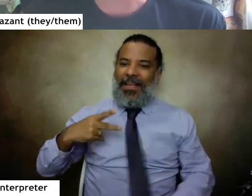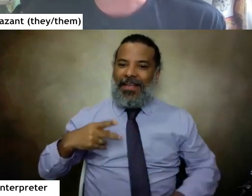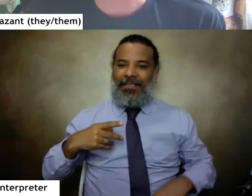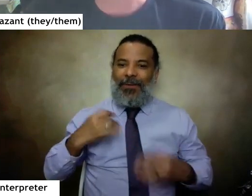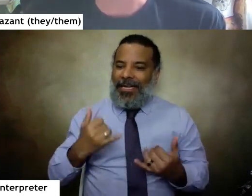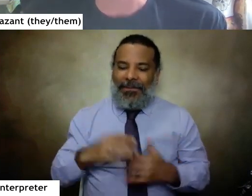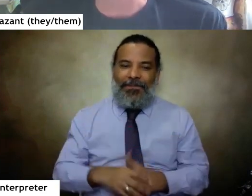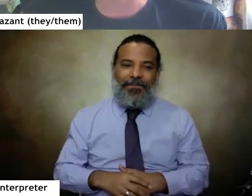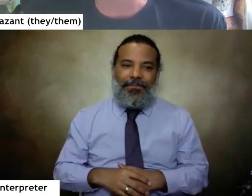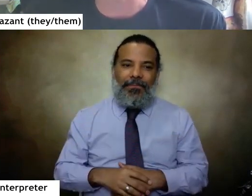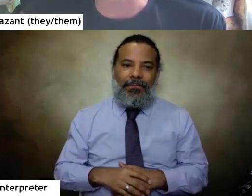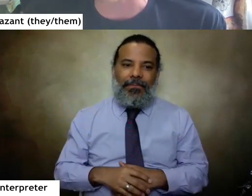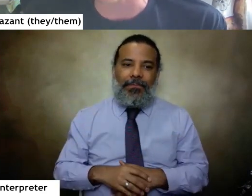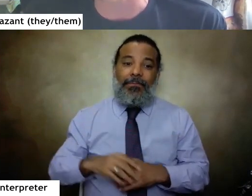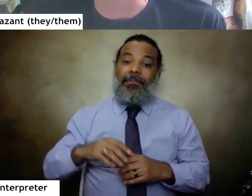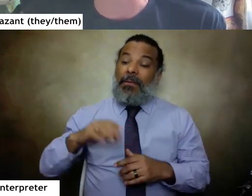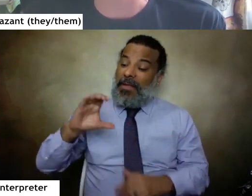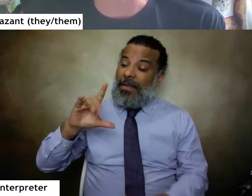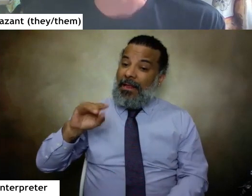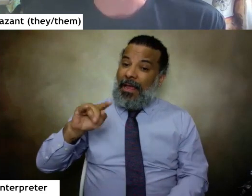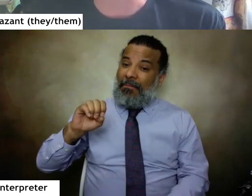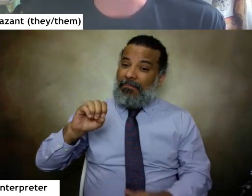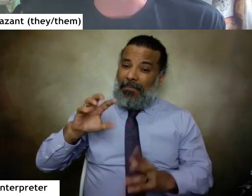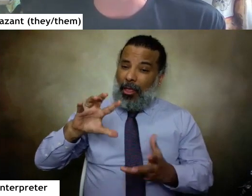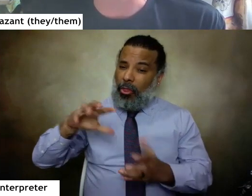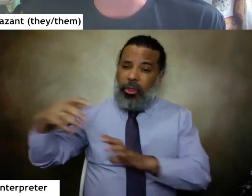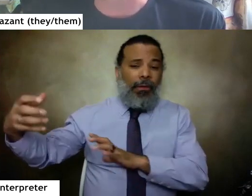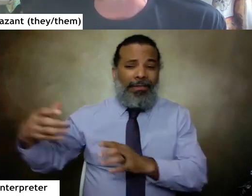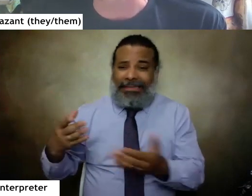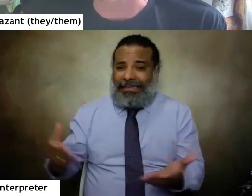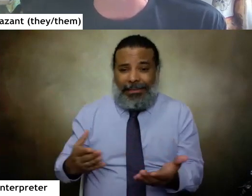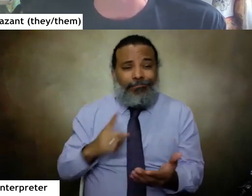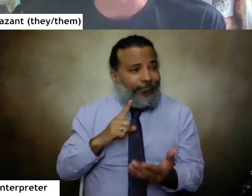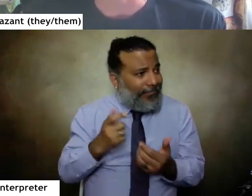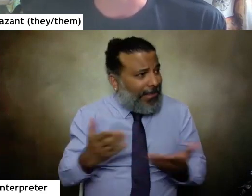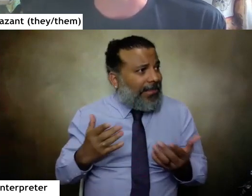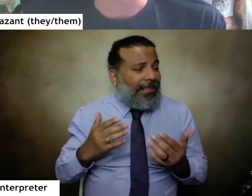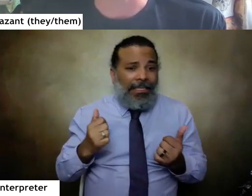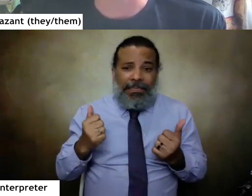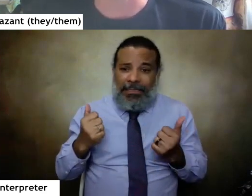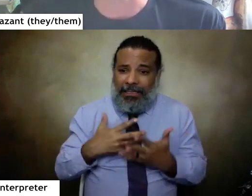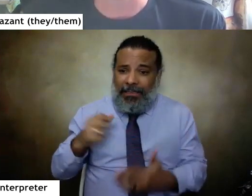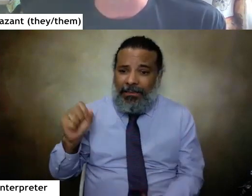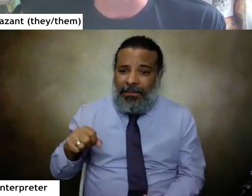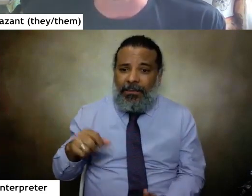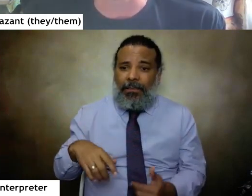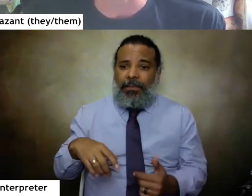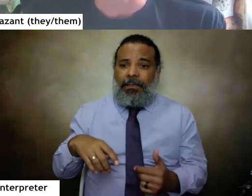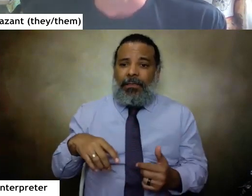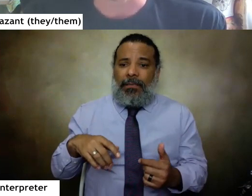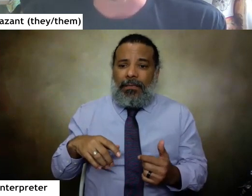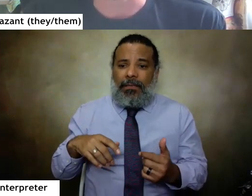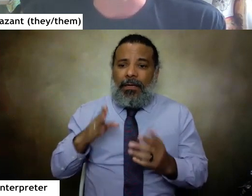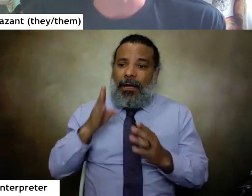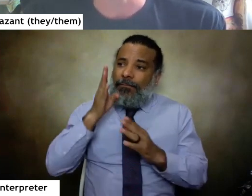um climate collapse is here and things are are very scary and um the future is